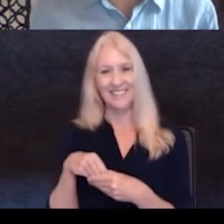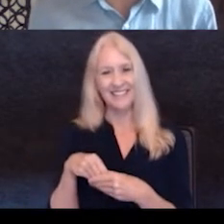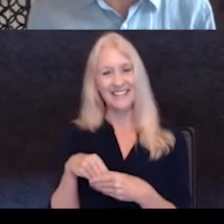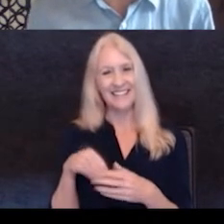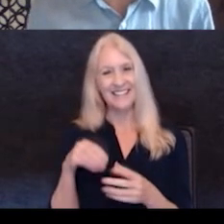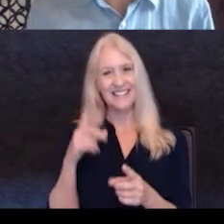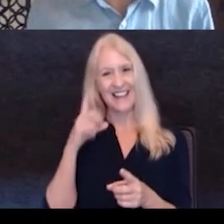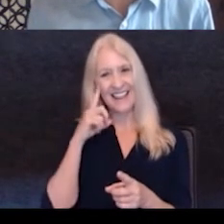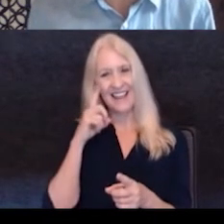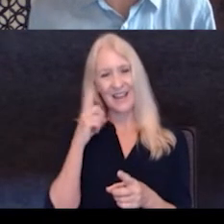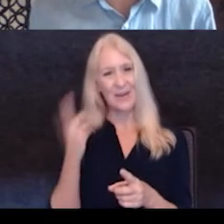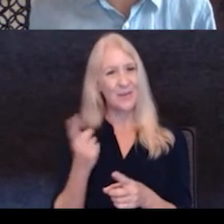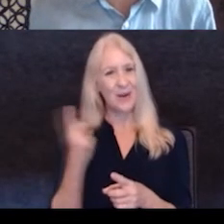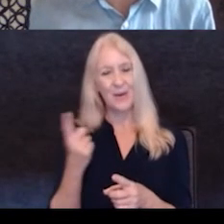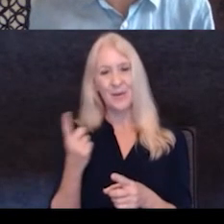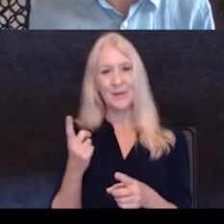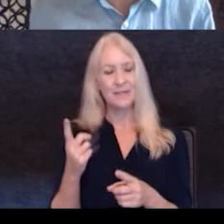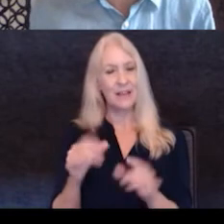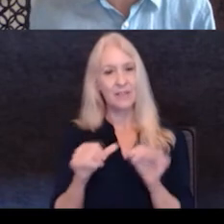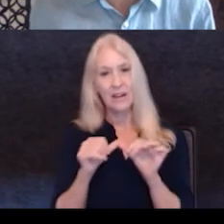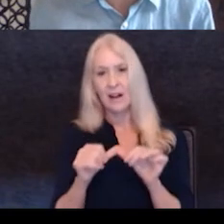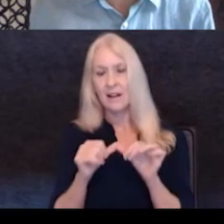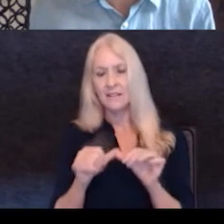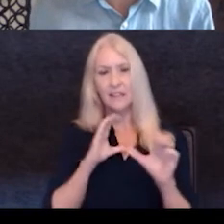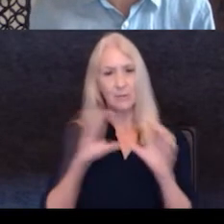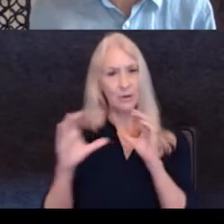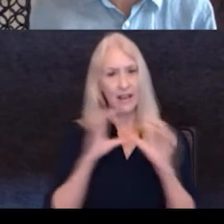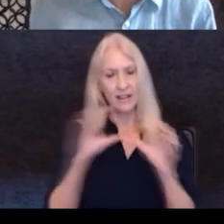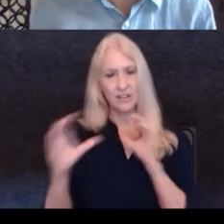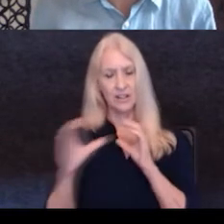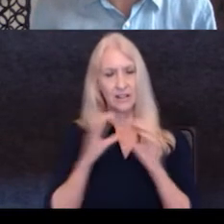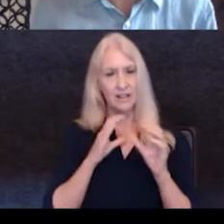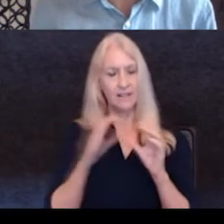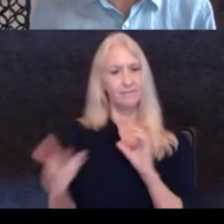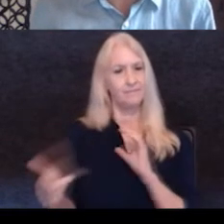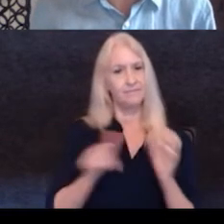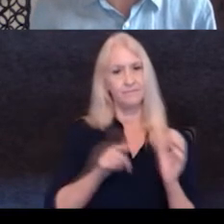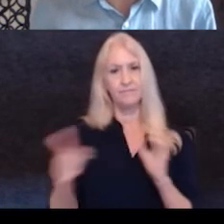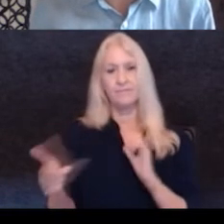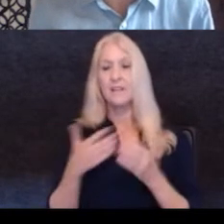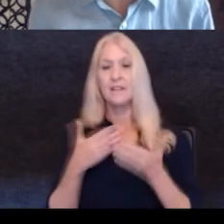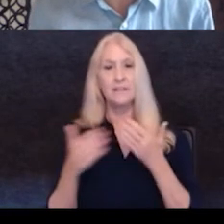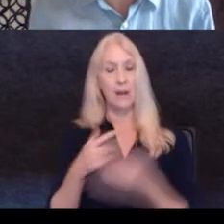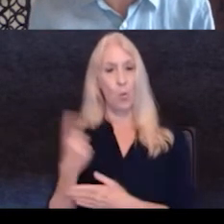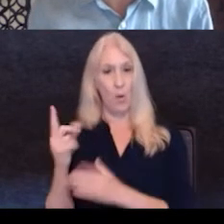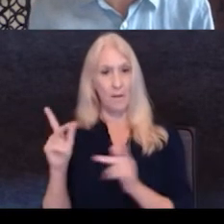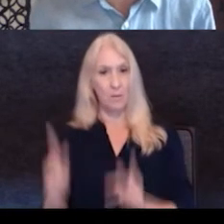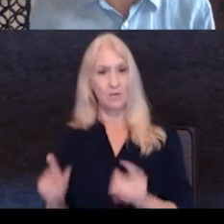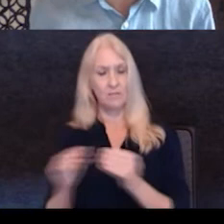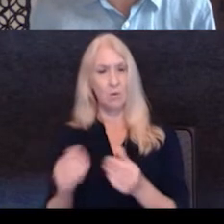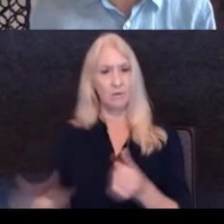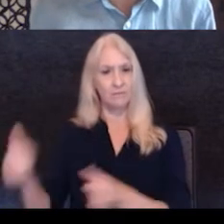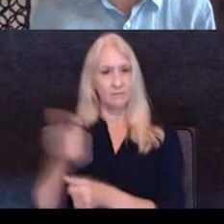we're always, uh, we have kind of a constant flow of communication. Even if one of us is running the project, we have